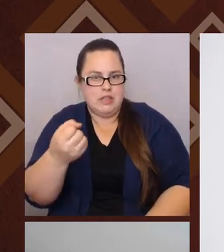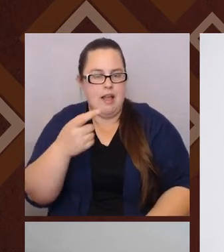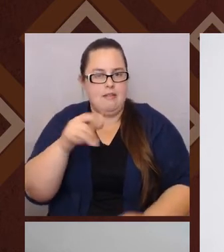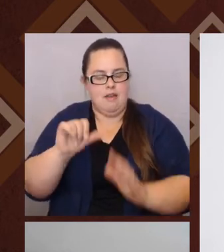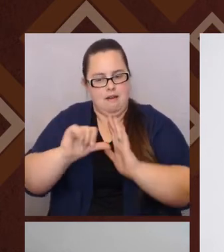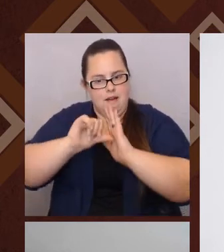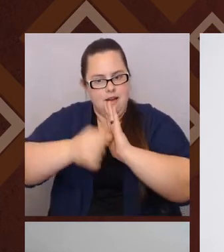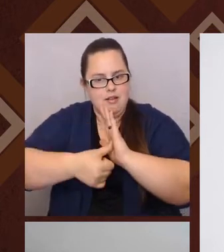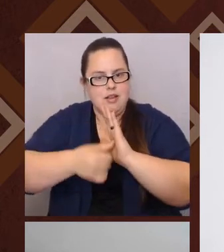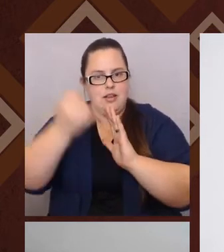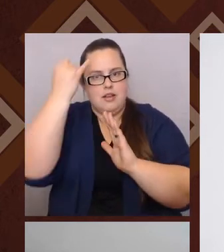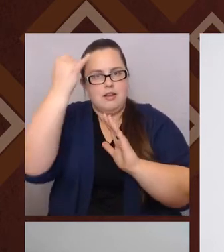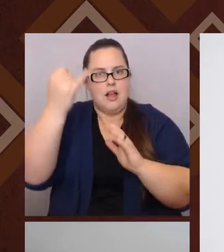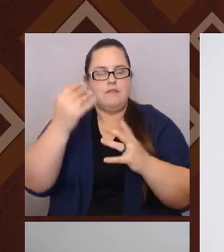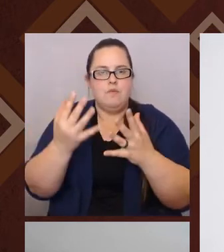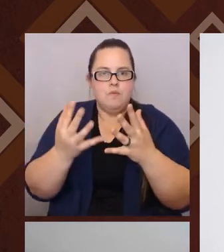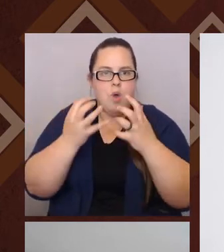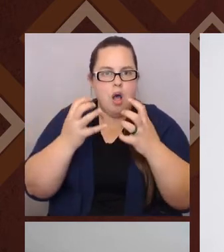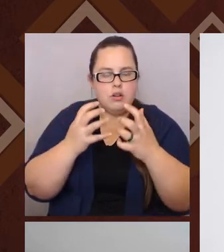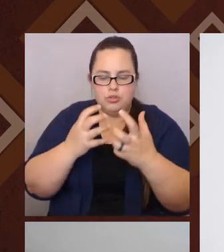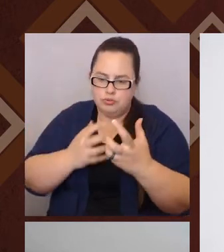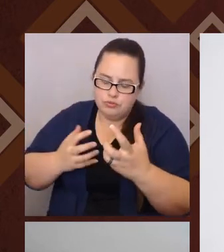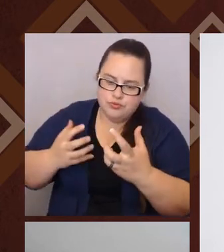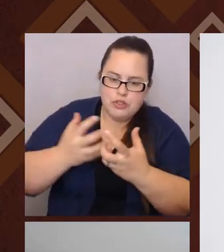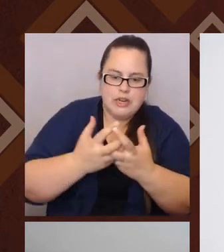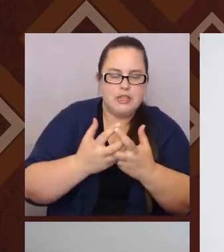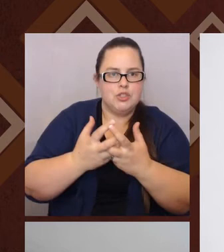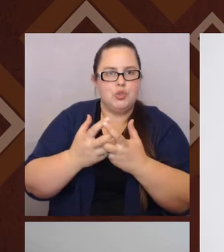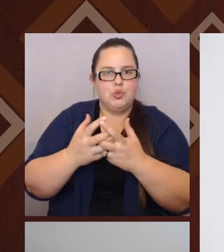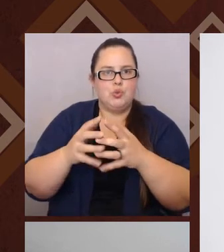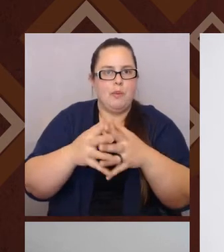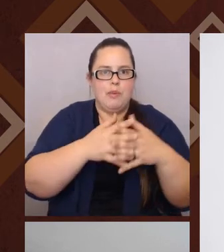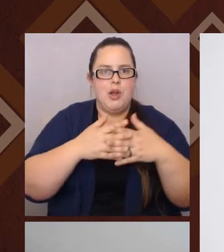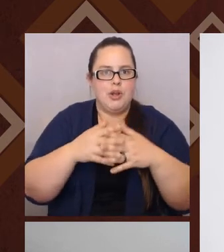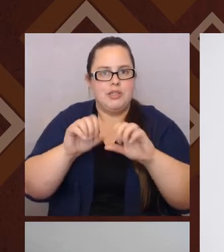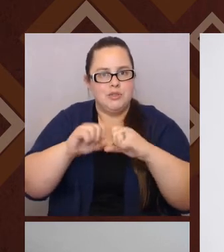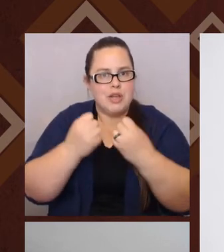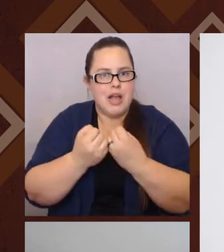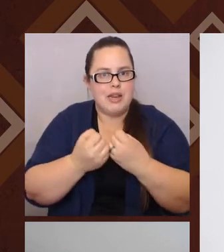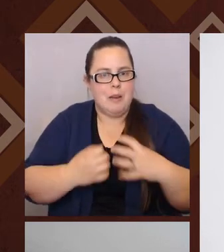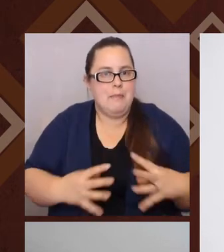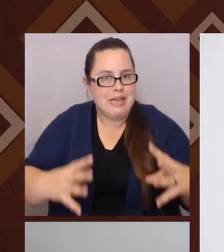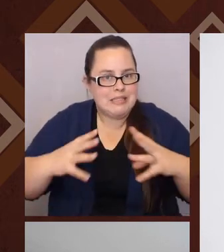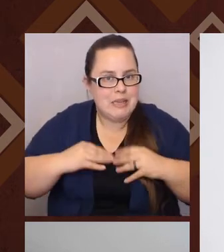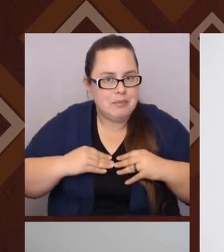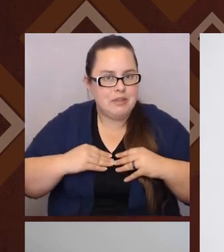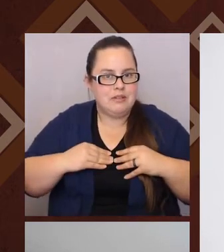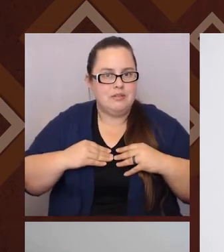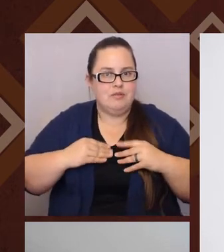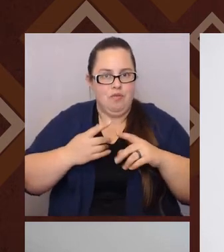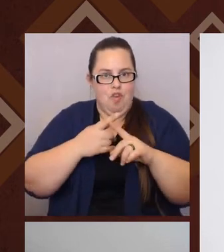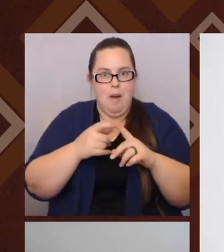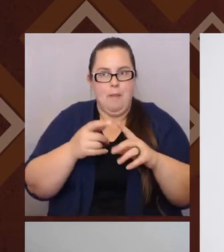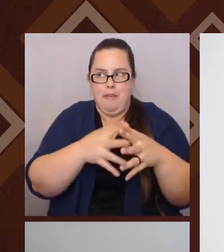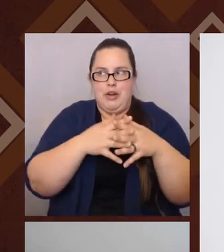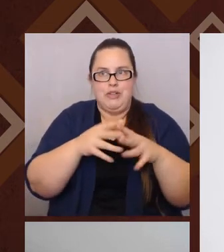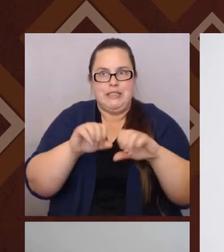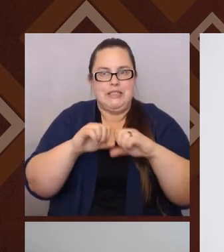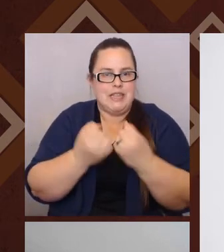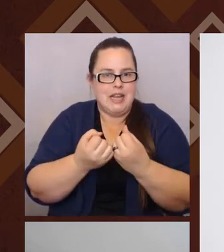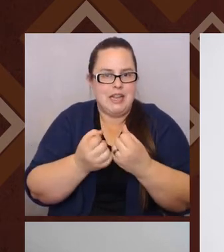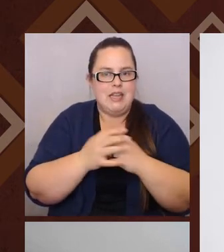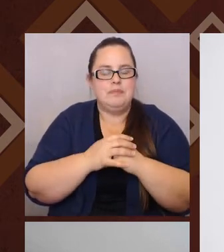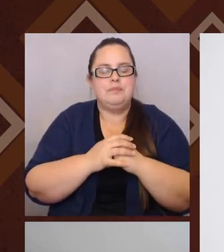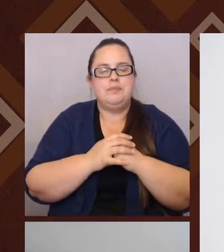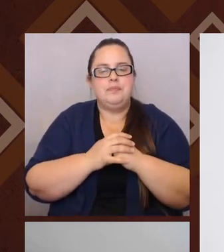idea of really wanting to, to fit into American society and, and, and be accepted by American society. Um, and the